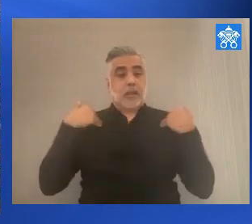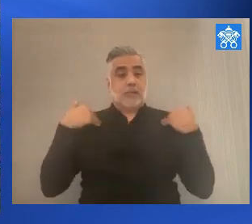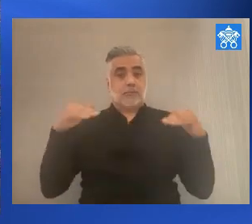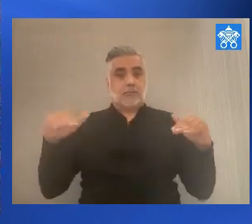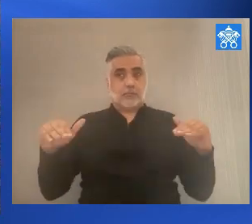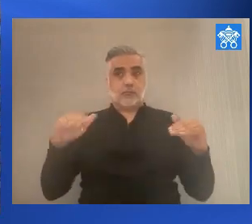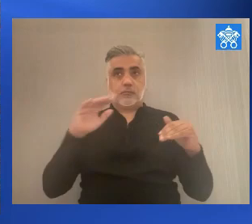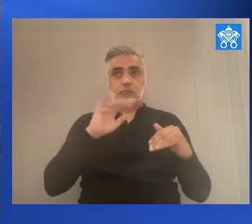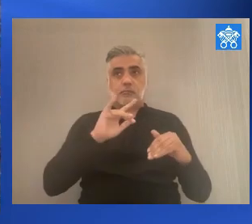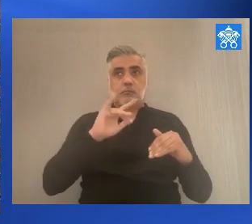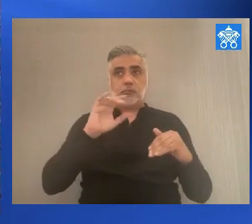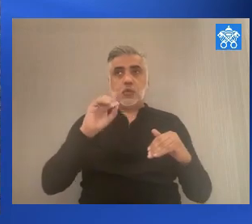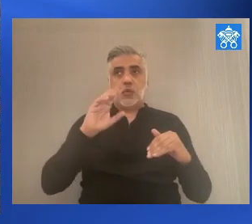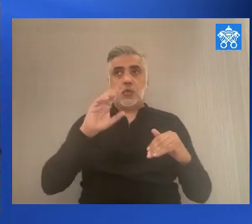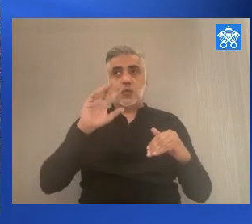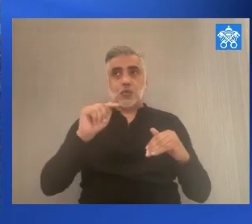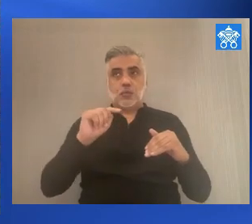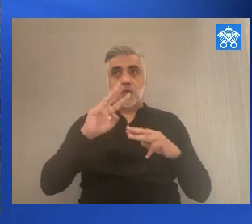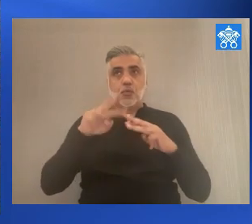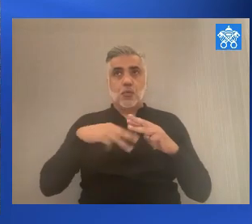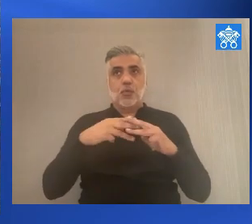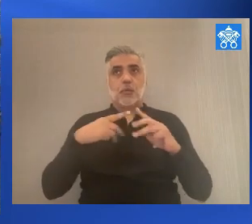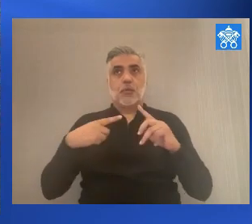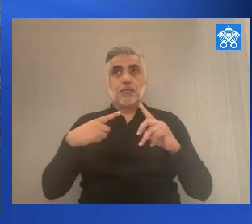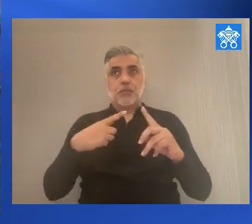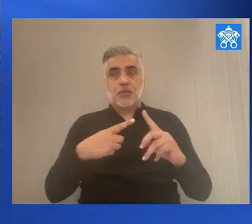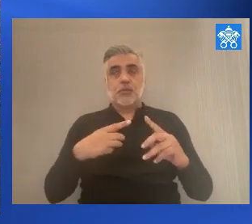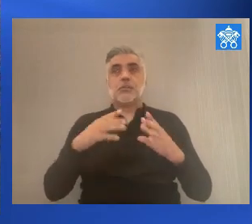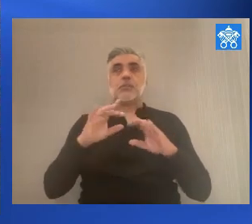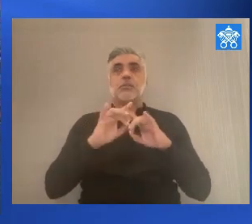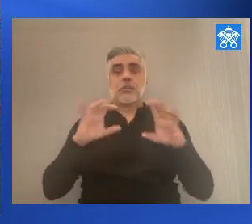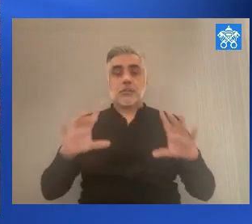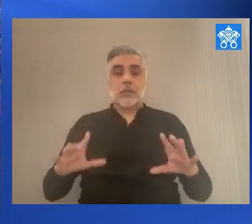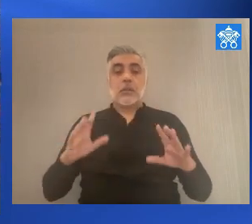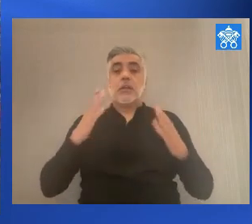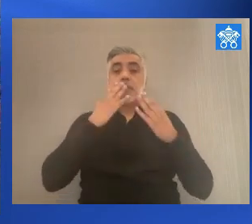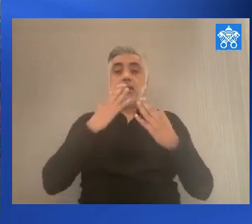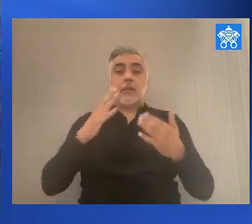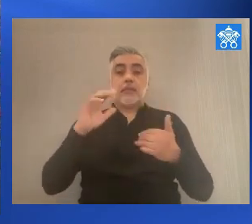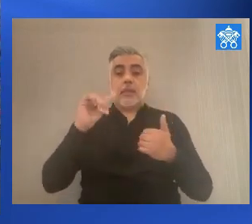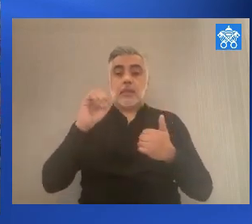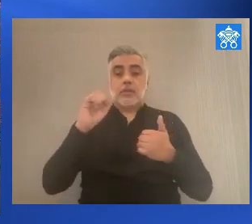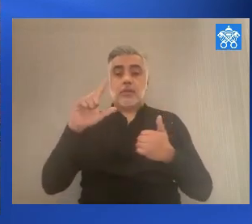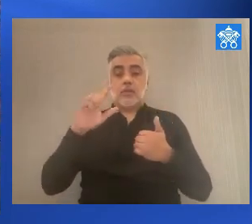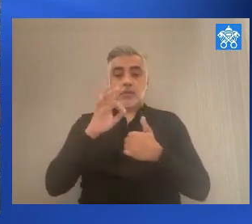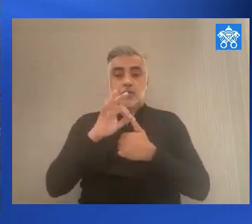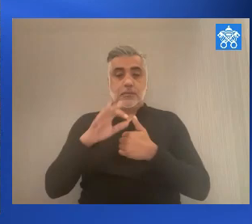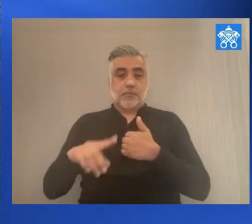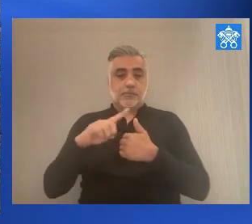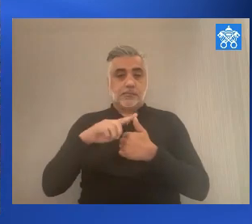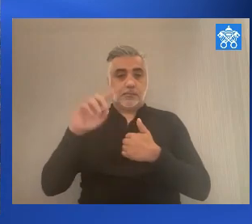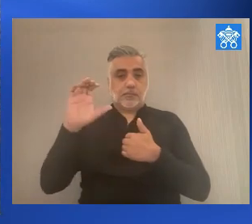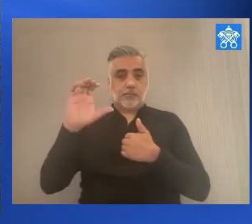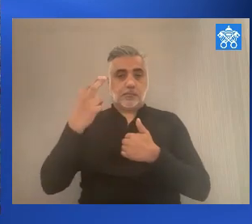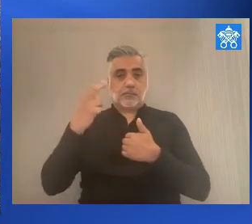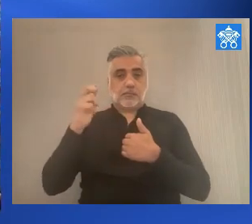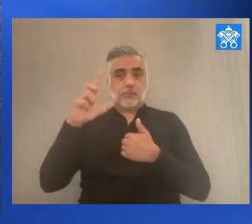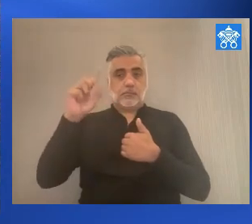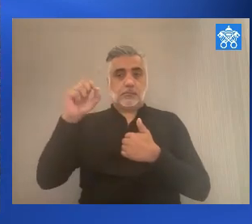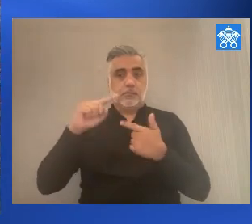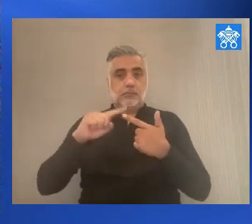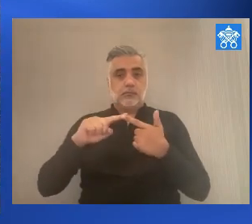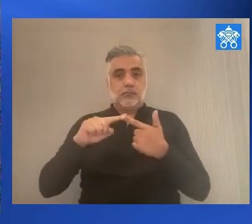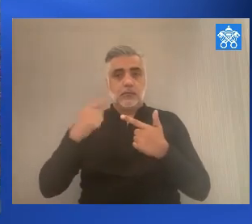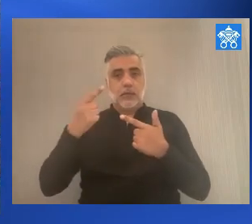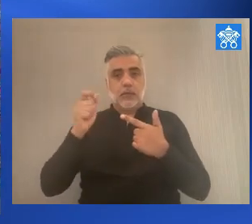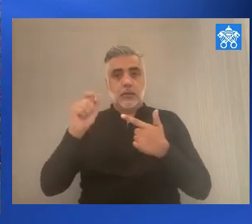23rd October World Mission Sunday. I'm Father Paul Samasumo. On behalf of Vatican Media, big thank you to all who have made this